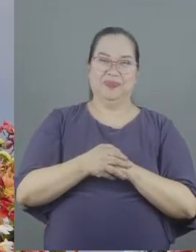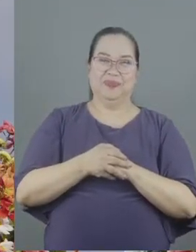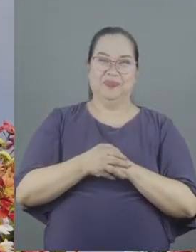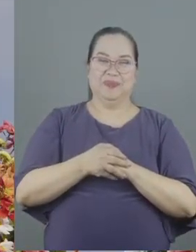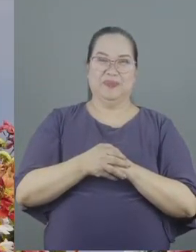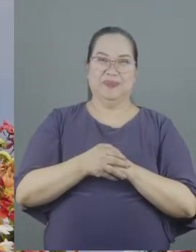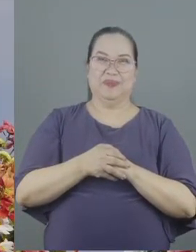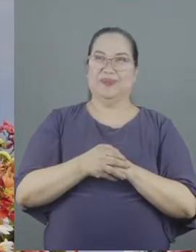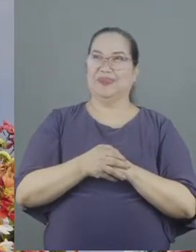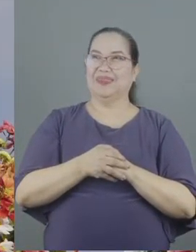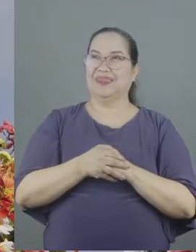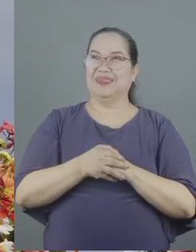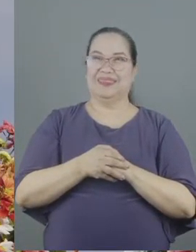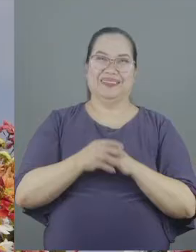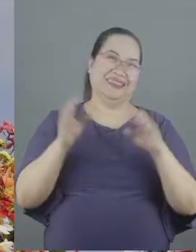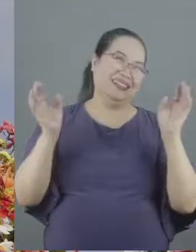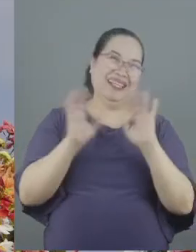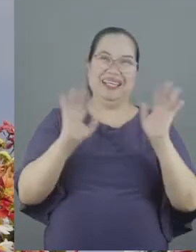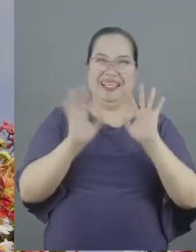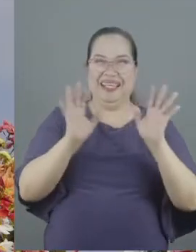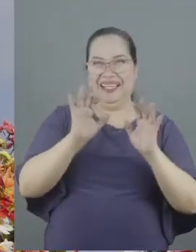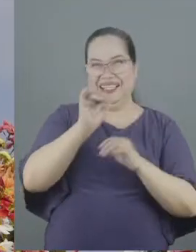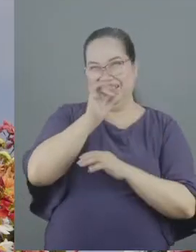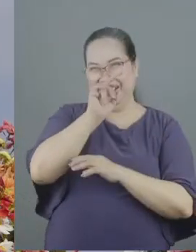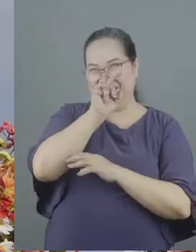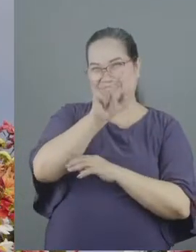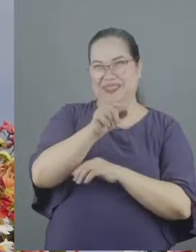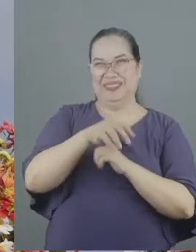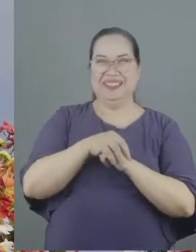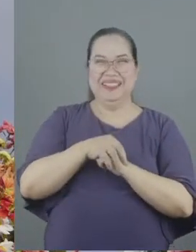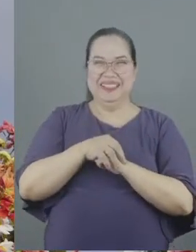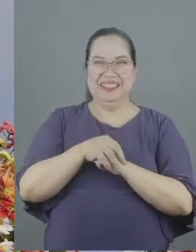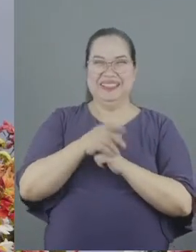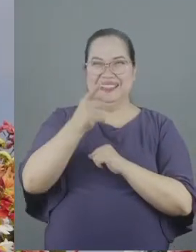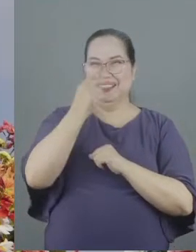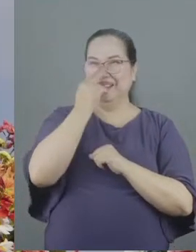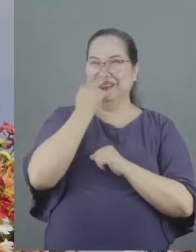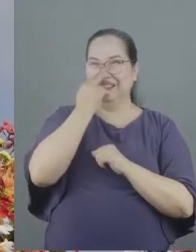Nah, not really. Just kidding.